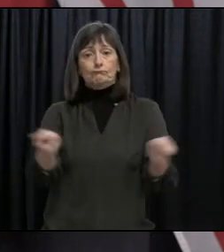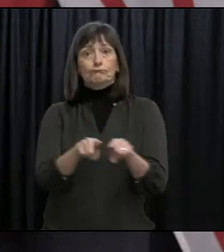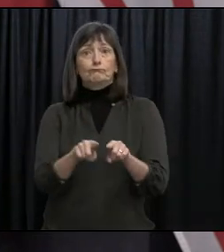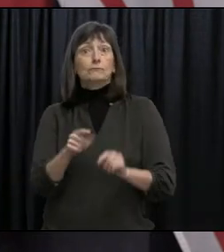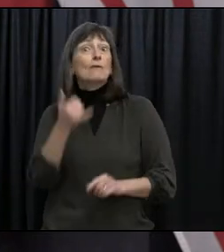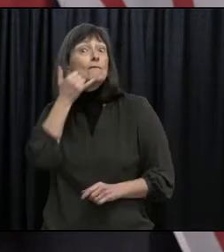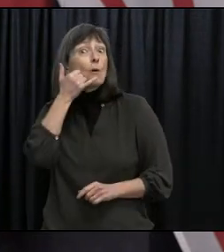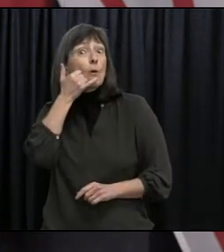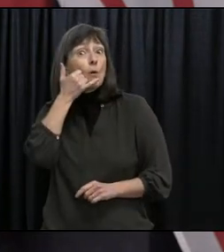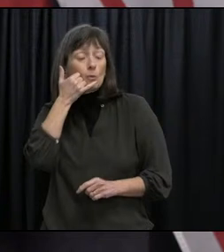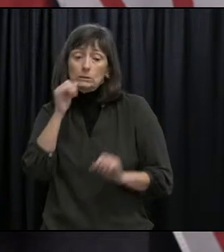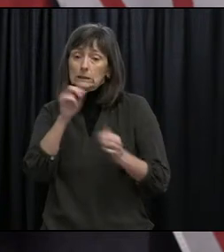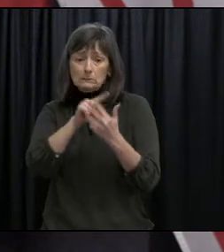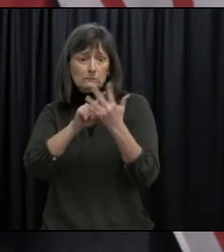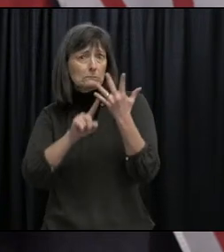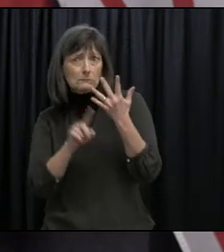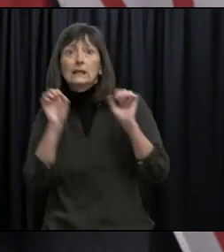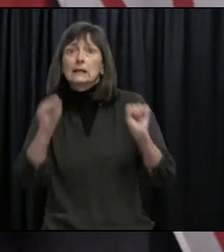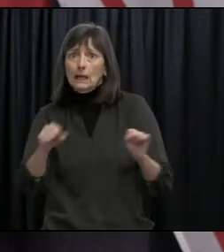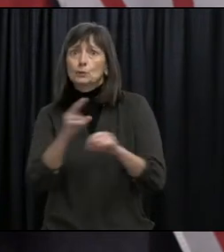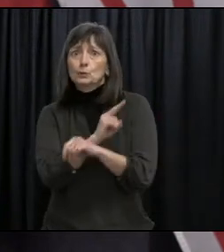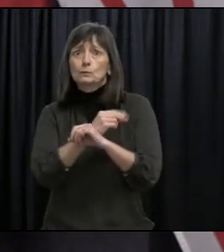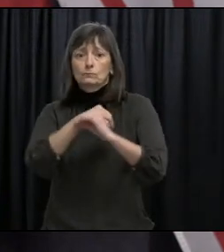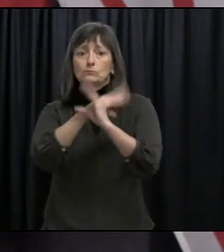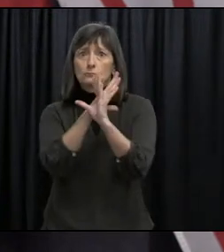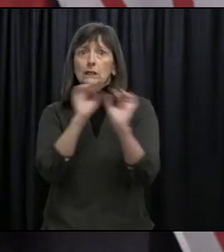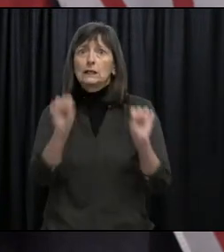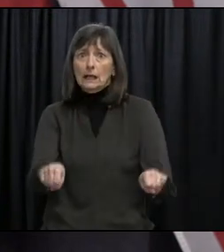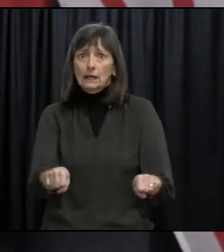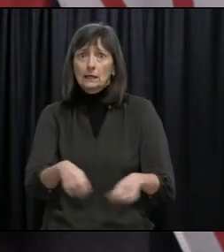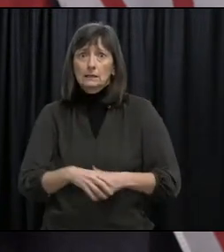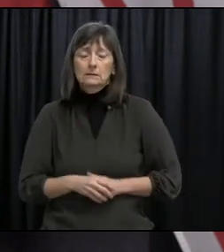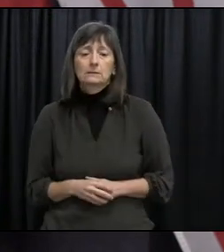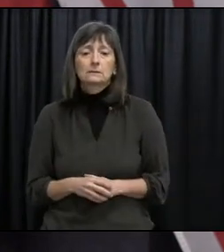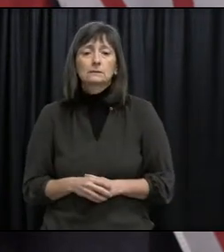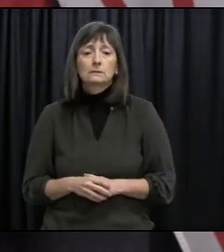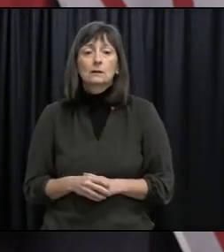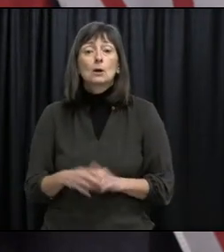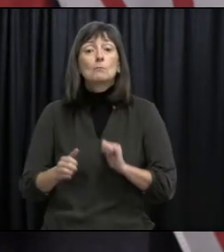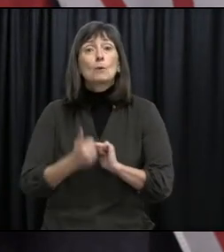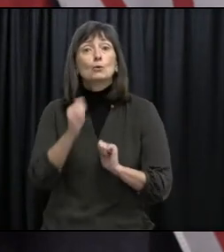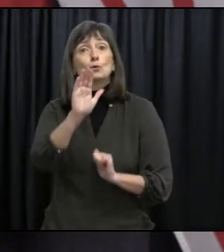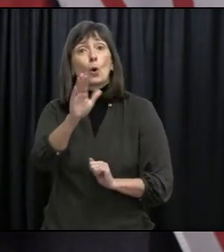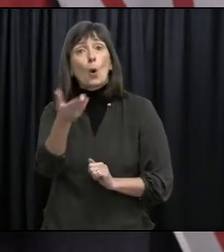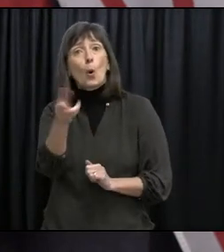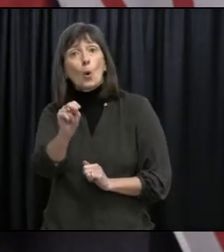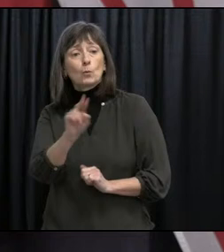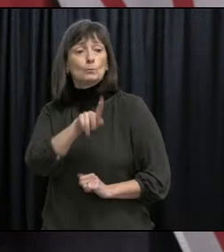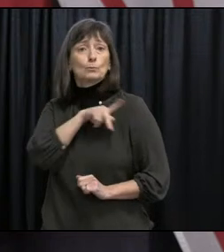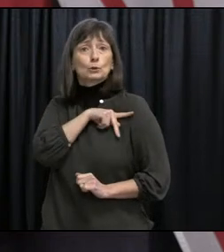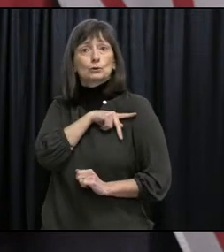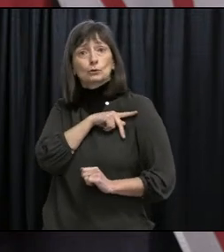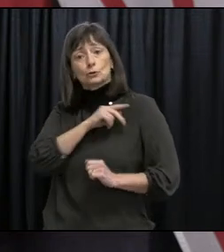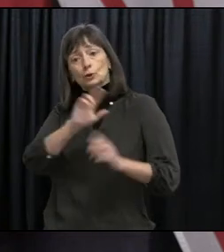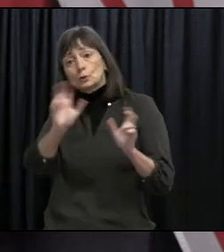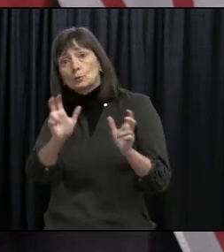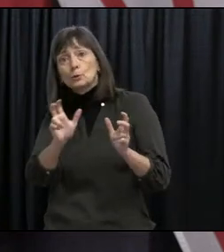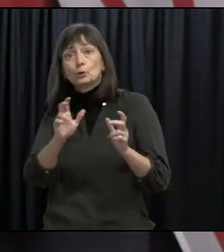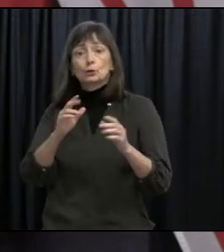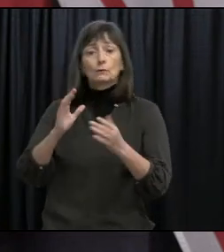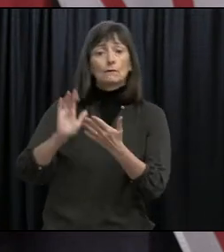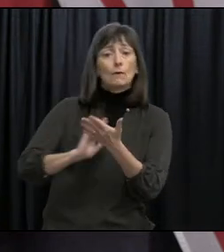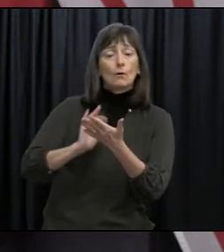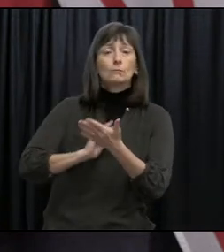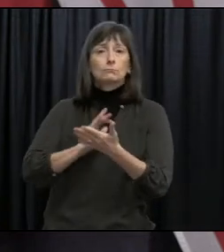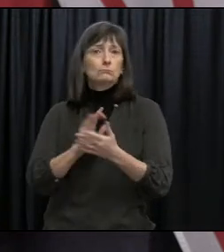smartphones can be used for online learning. Most personal devices that families have available in their